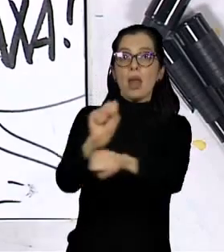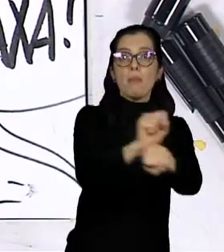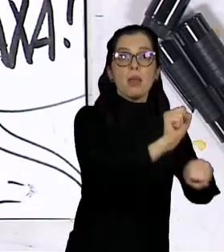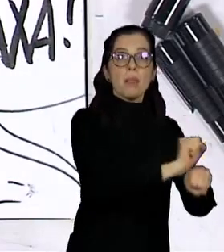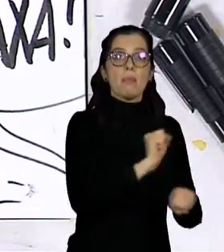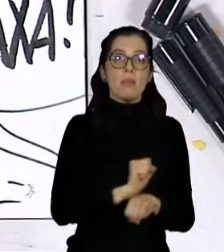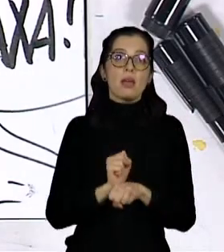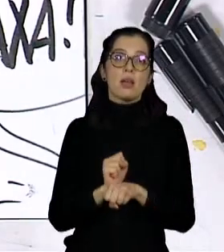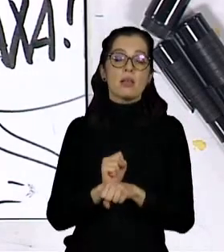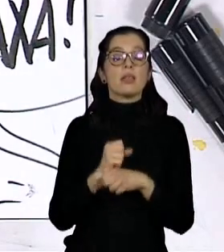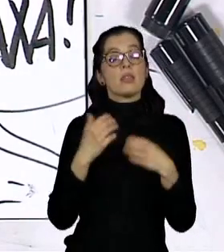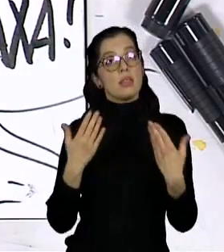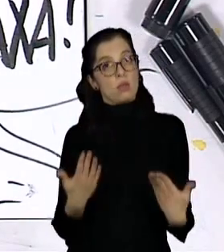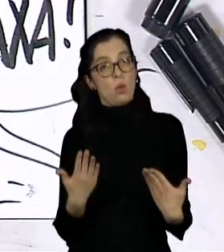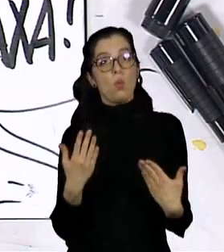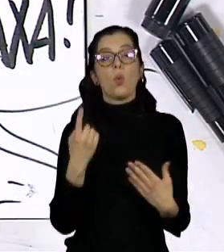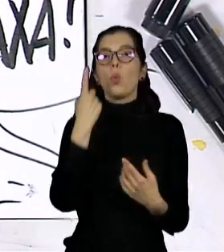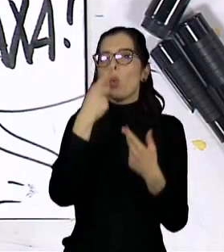E então,